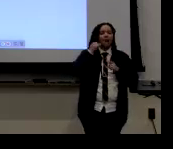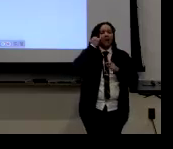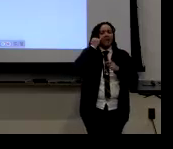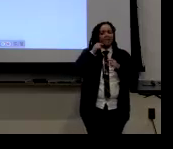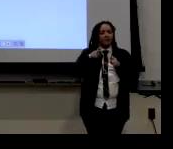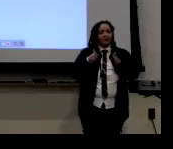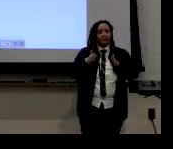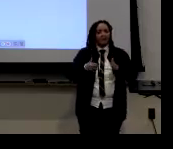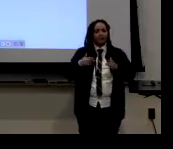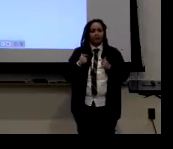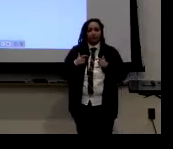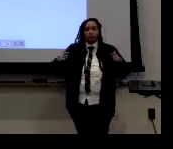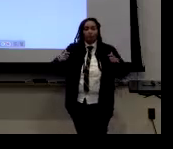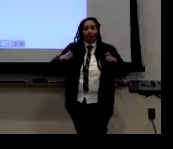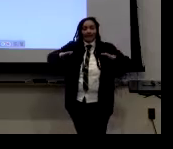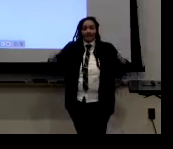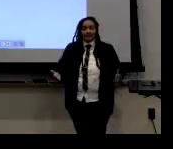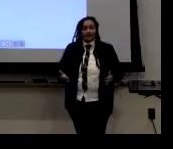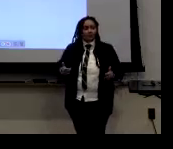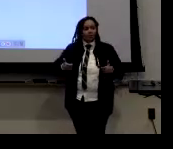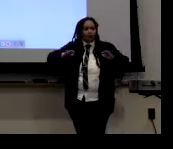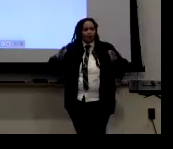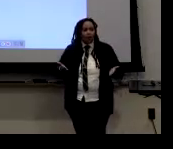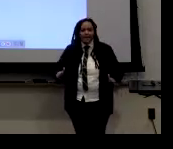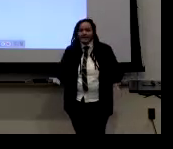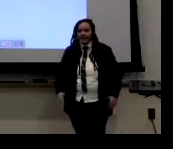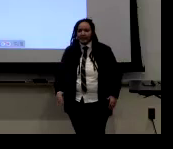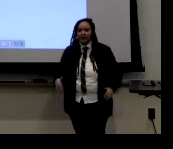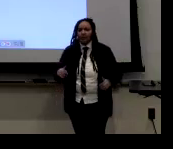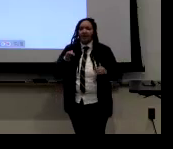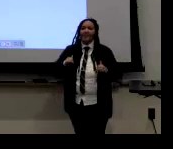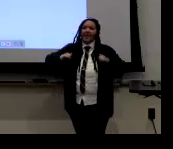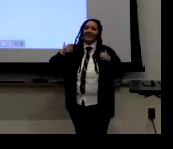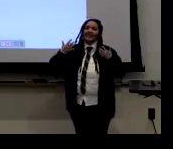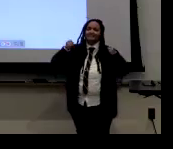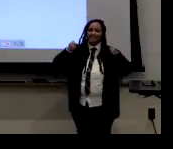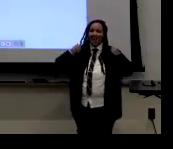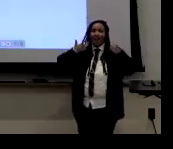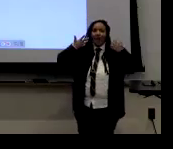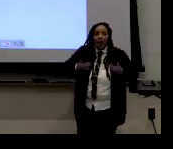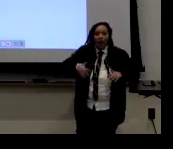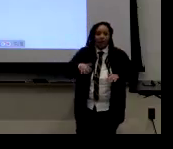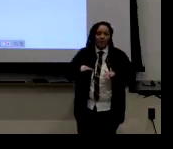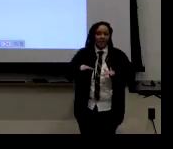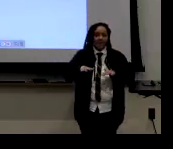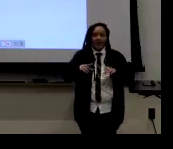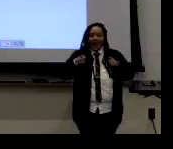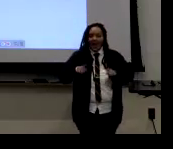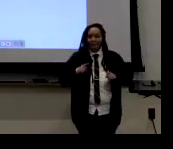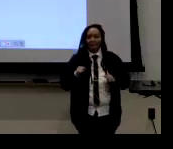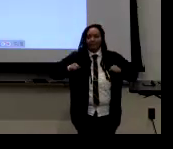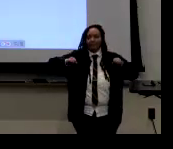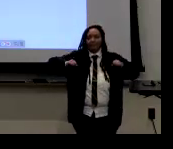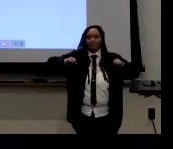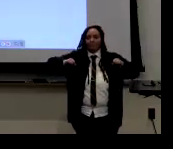and their torso is more visible compared to someone who has a more round curvy body shape. Um, it's harder